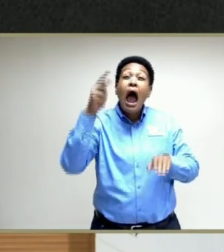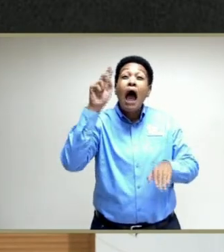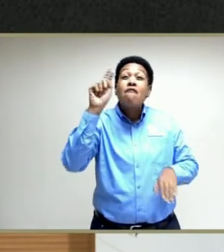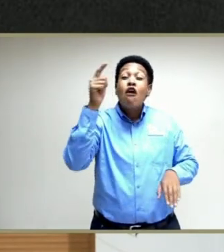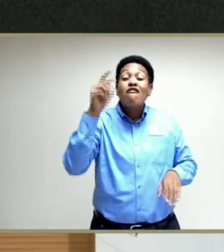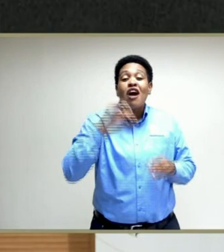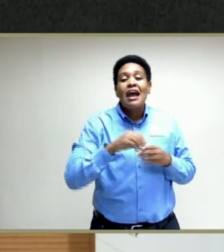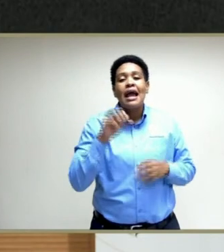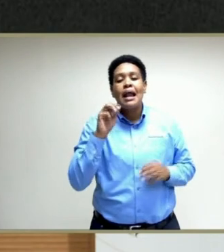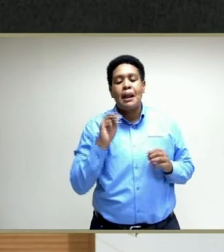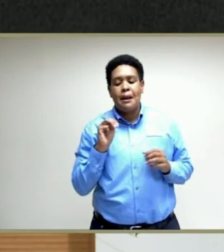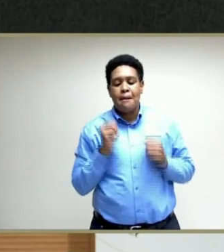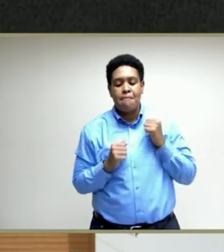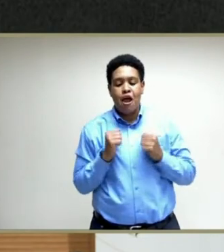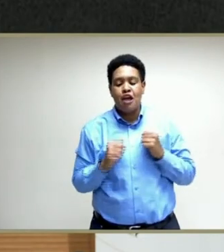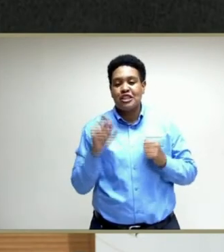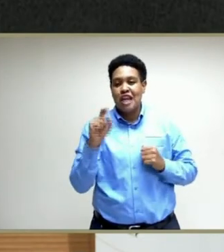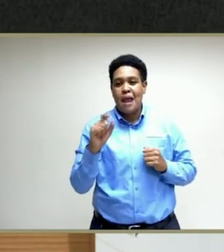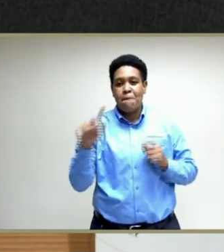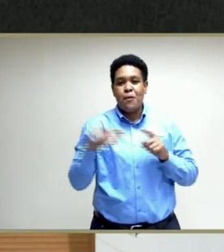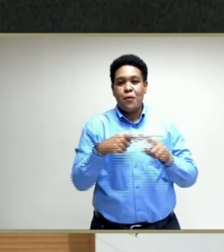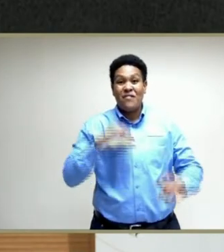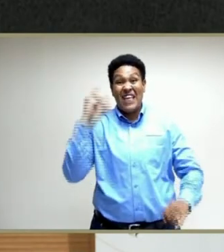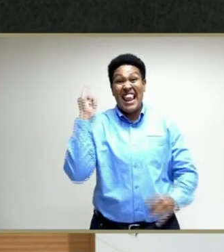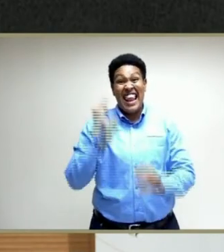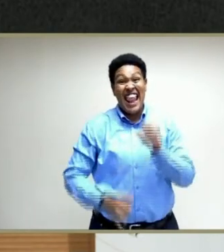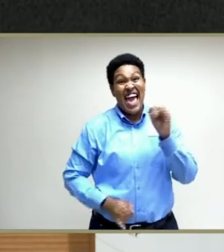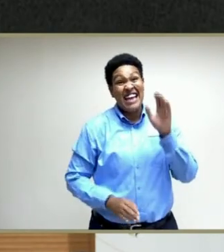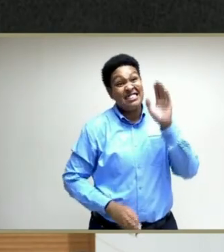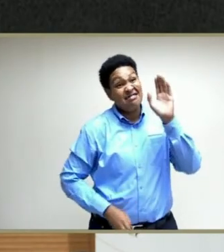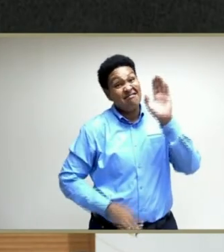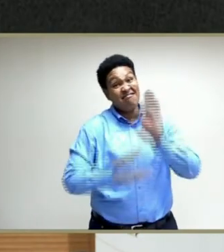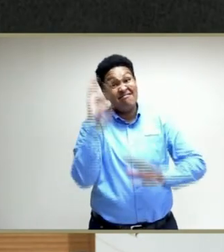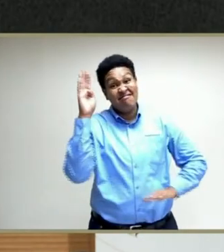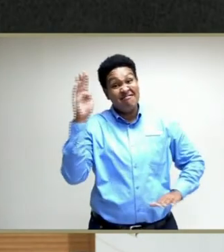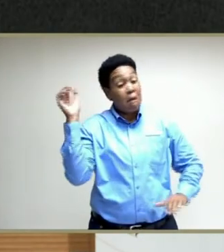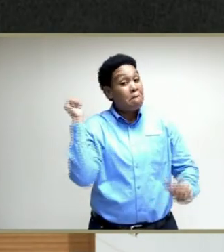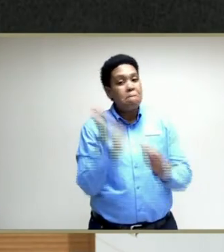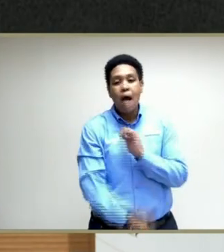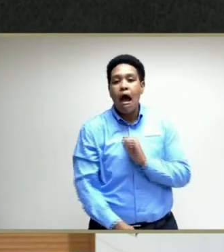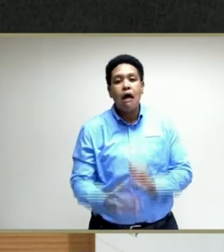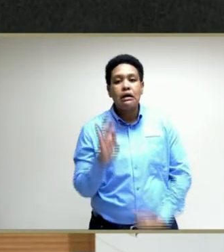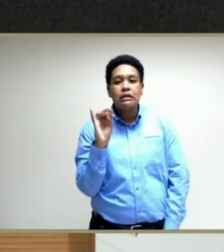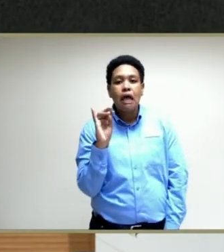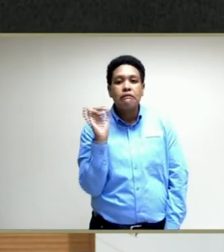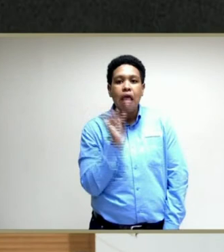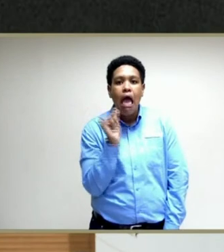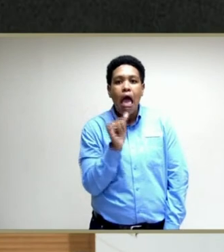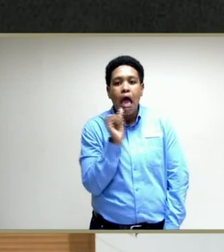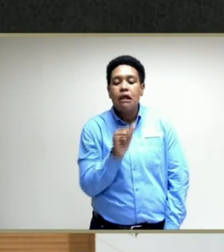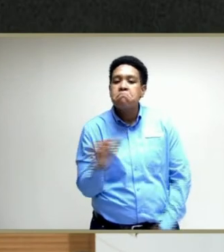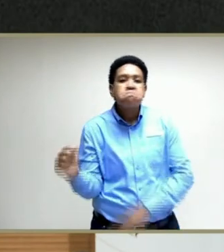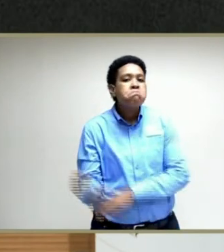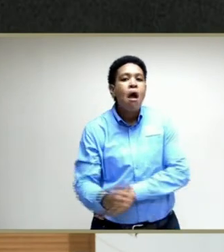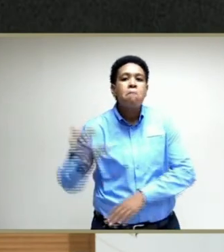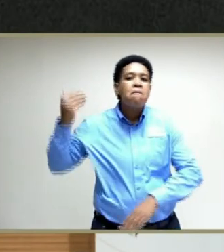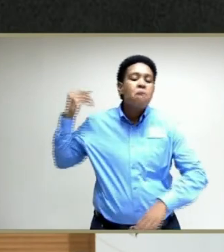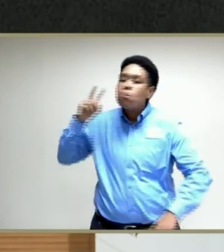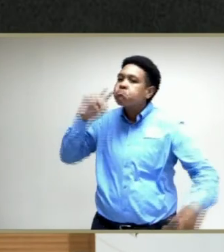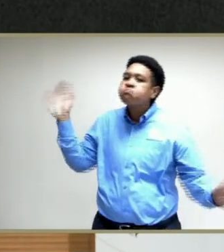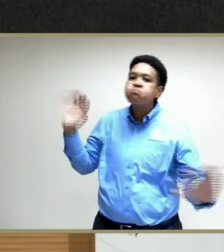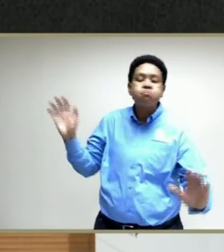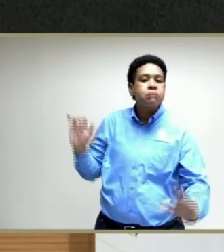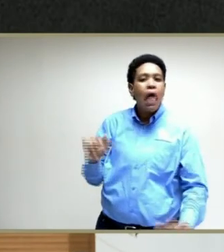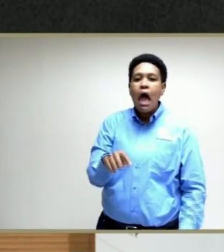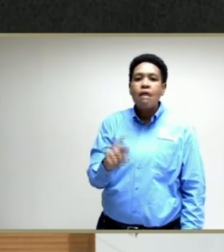in March, April, when we had our last surge. So if the number of admissions are going up, then of course, the number